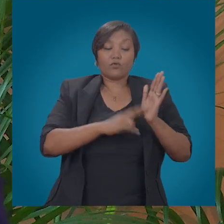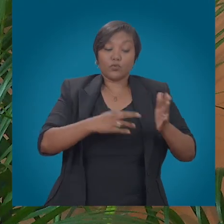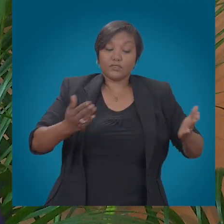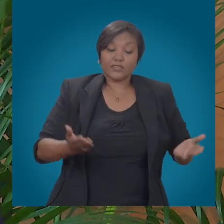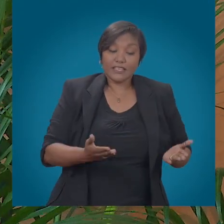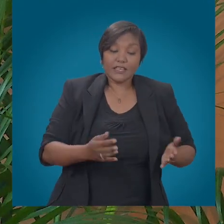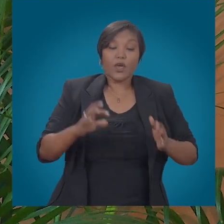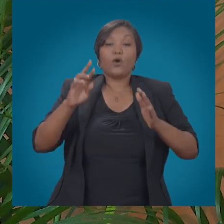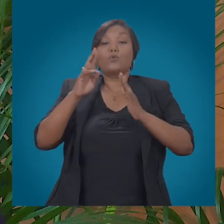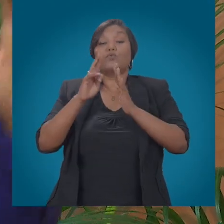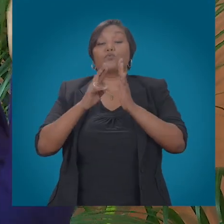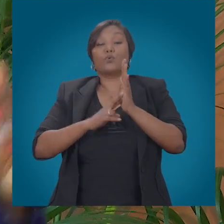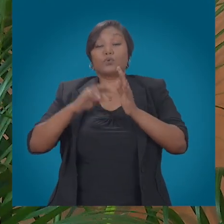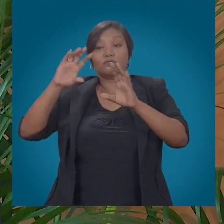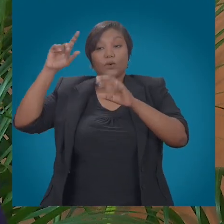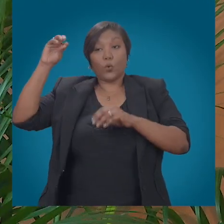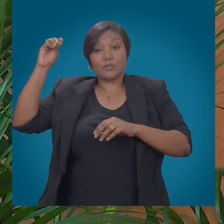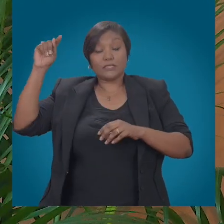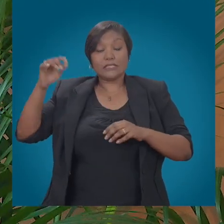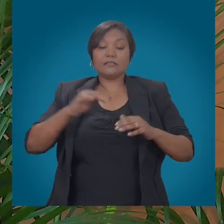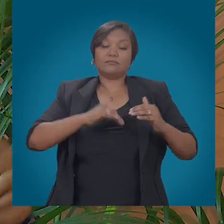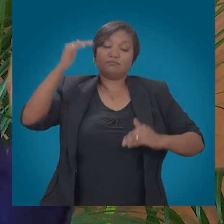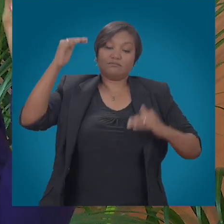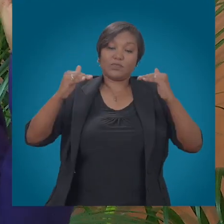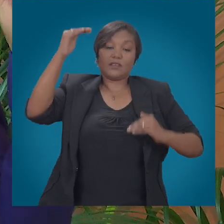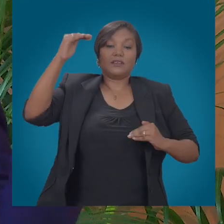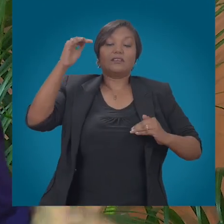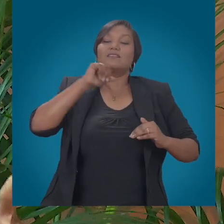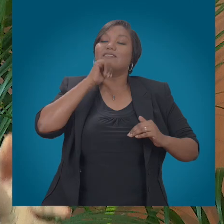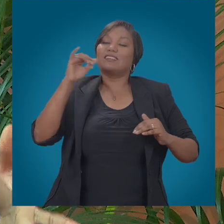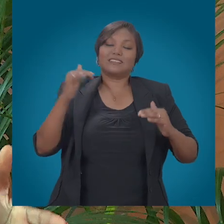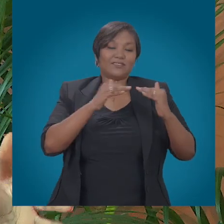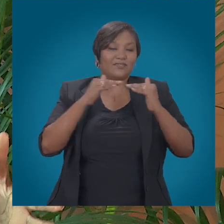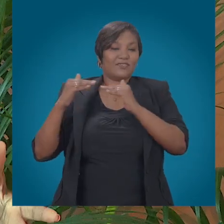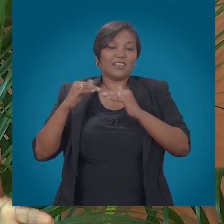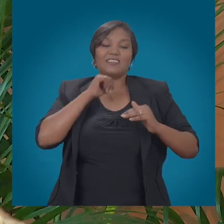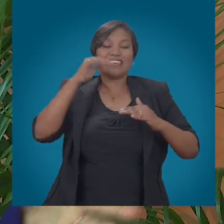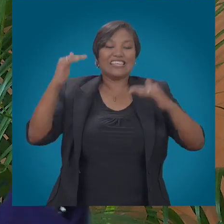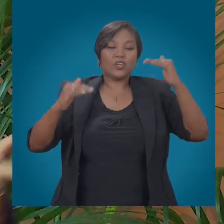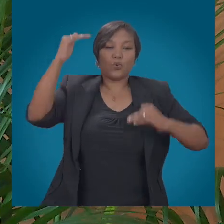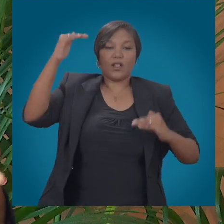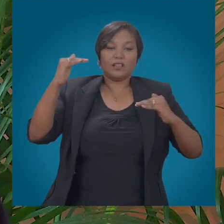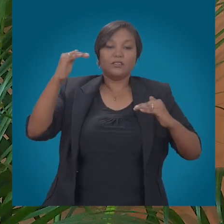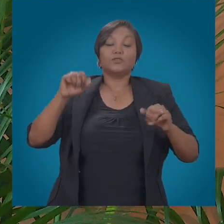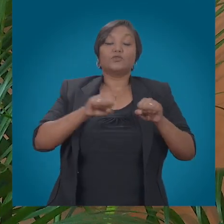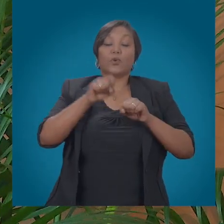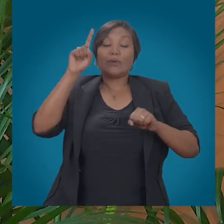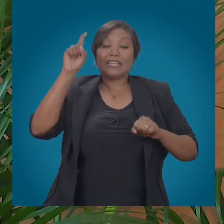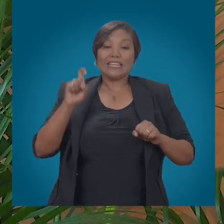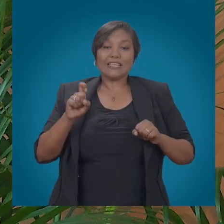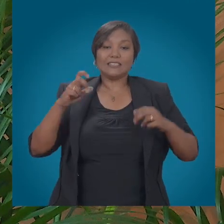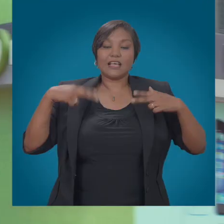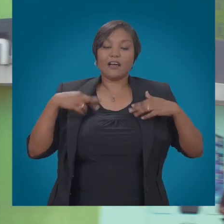those regulatory imbalances earlier. The whole long list where we had a lot of demands being placed on the telco and not so many demands being